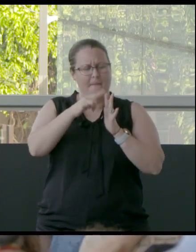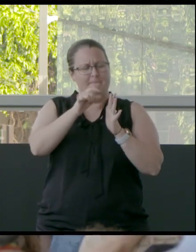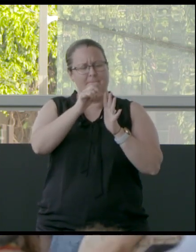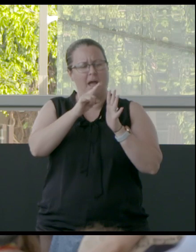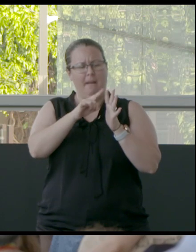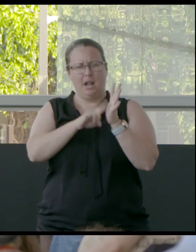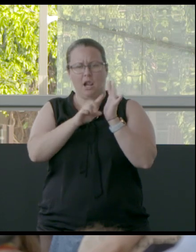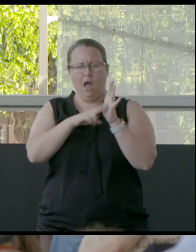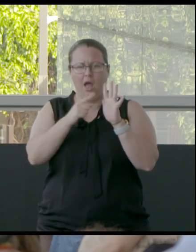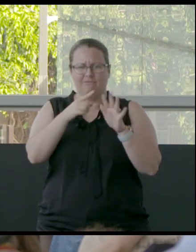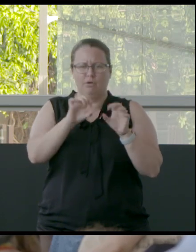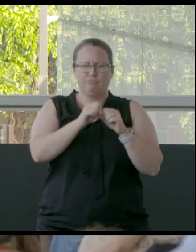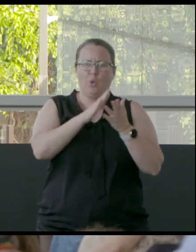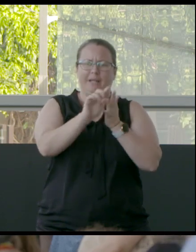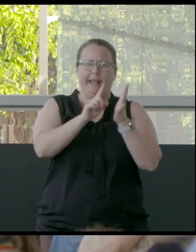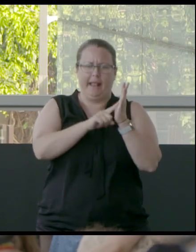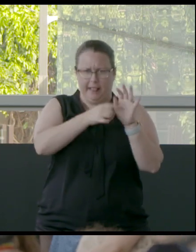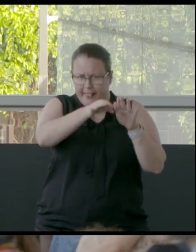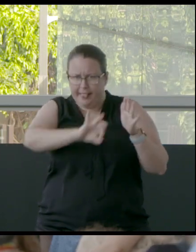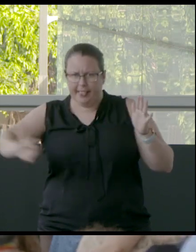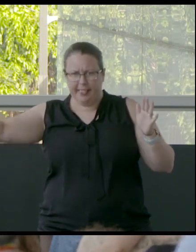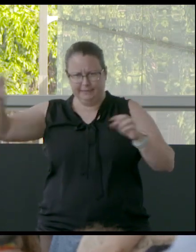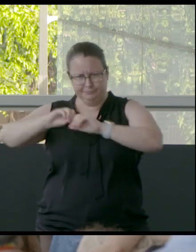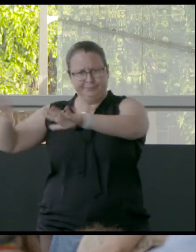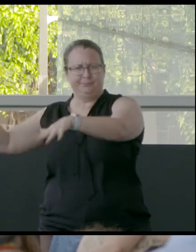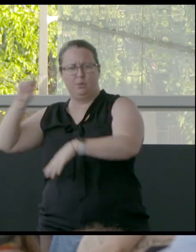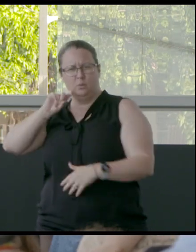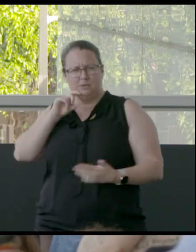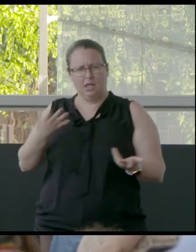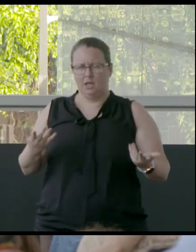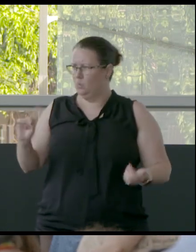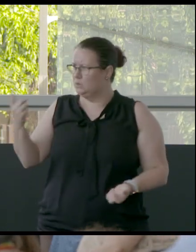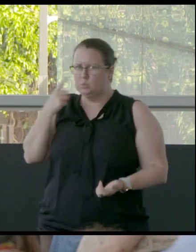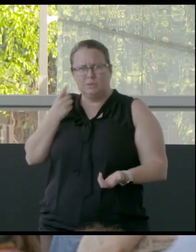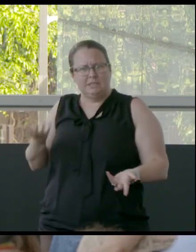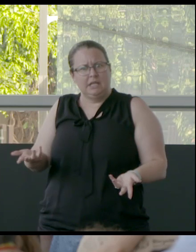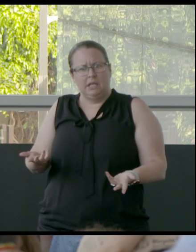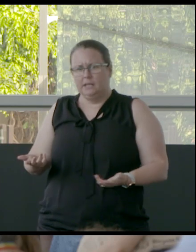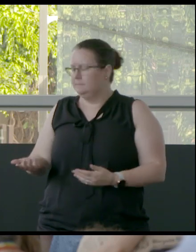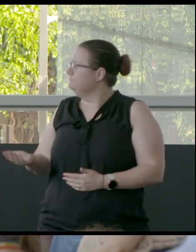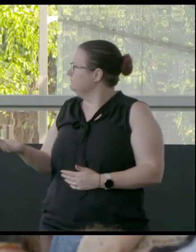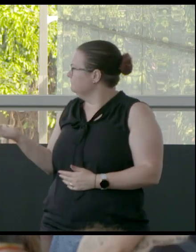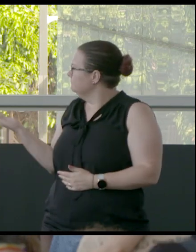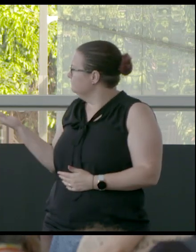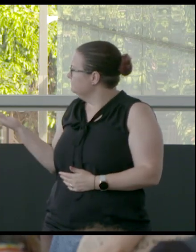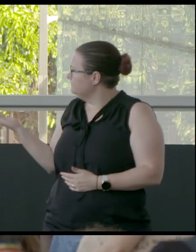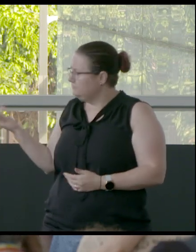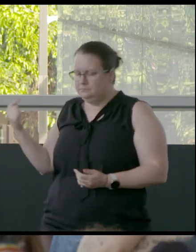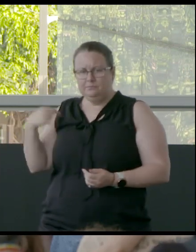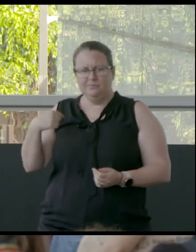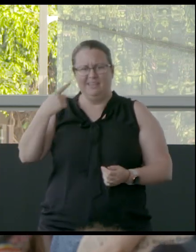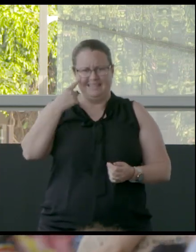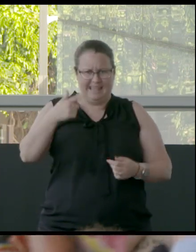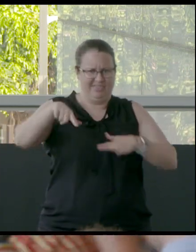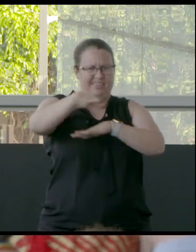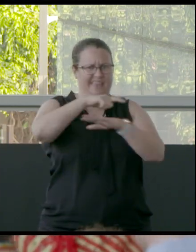I mean, what do you see when you go... when you're on country? Well, I see that there's a lot of modification through